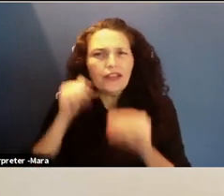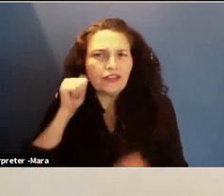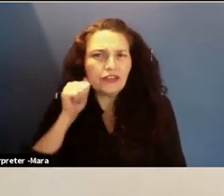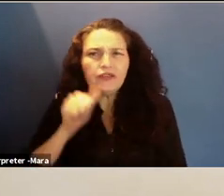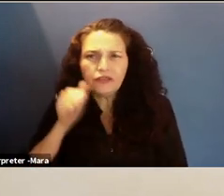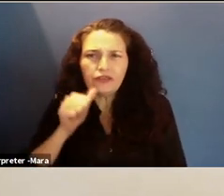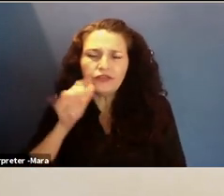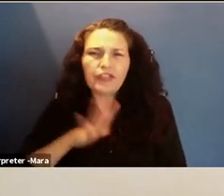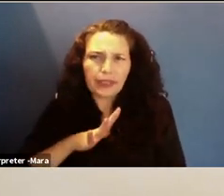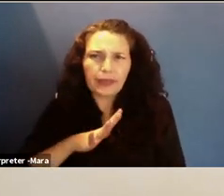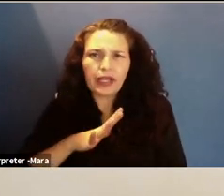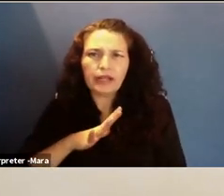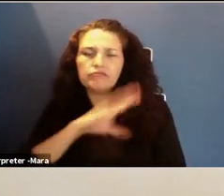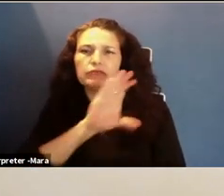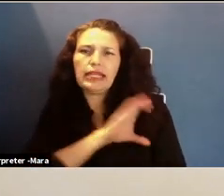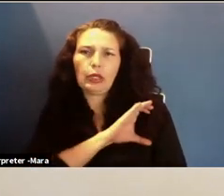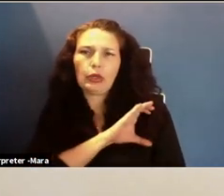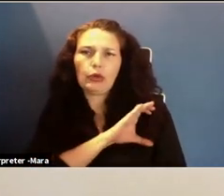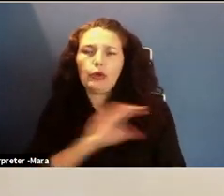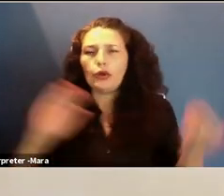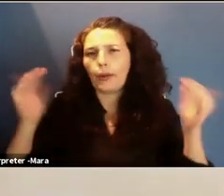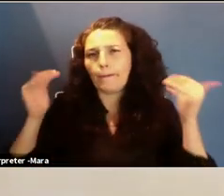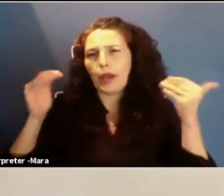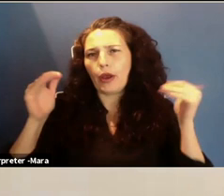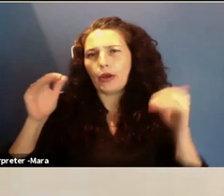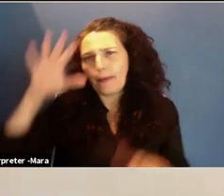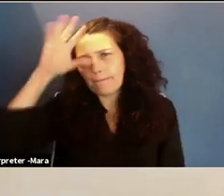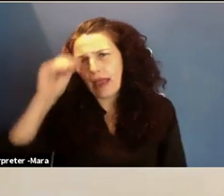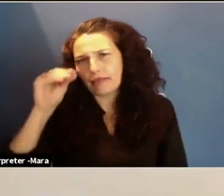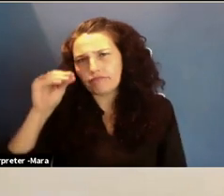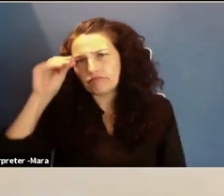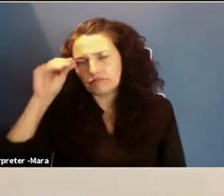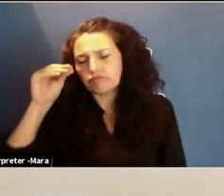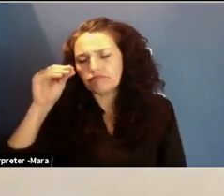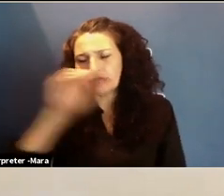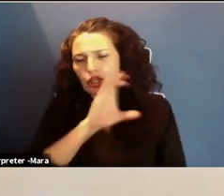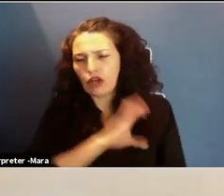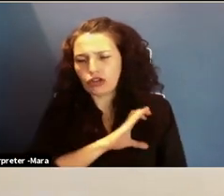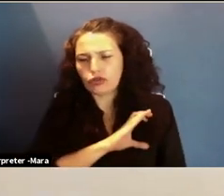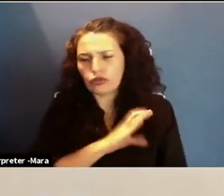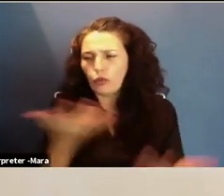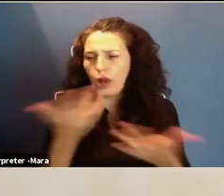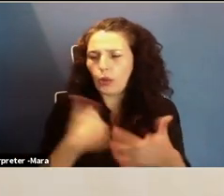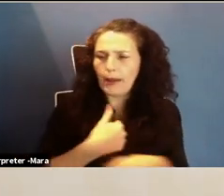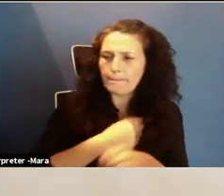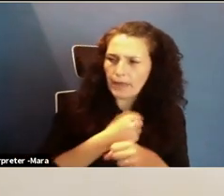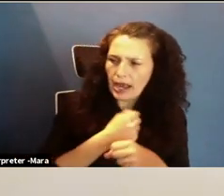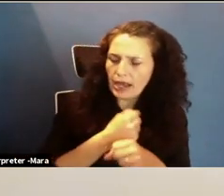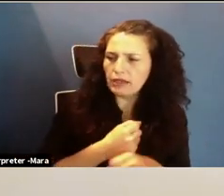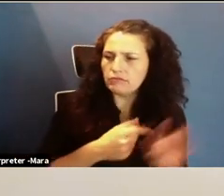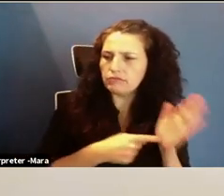we are making and showing to kids from the very beginning from their from the youngest age. And I was absolutely